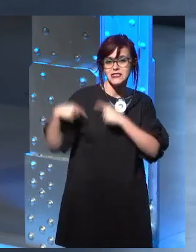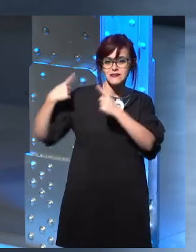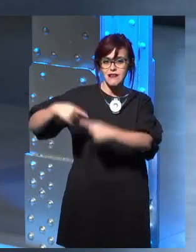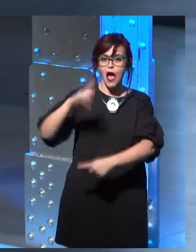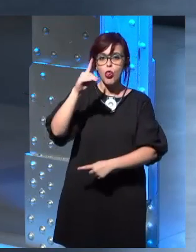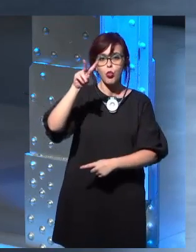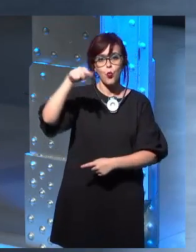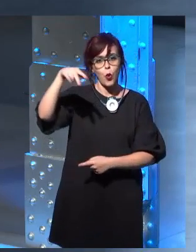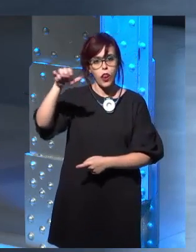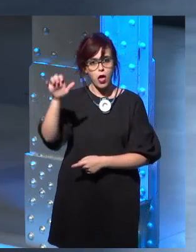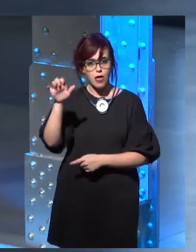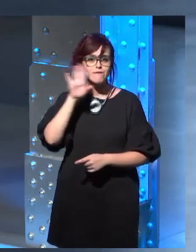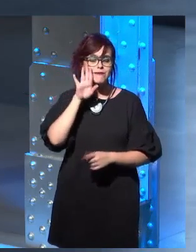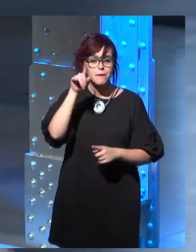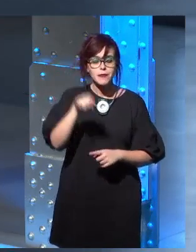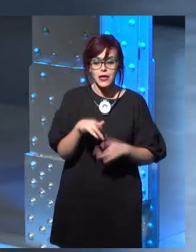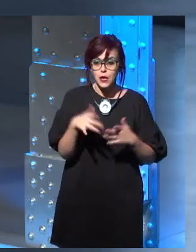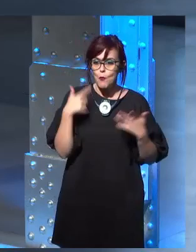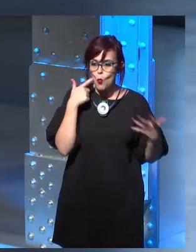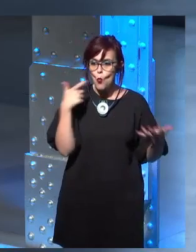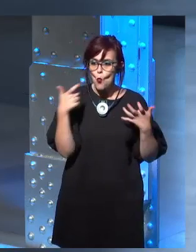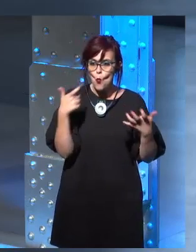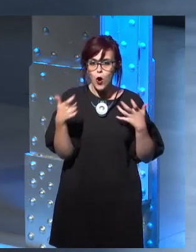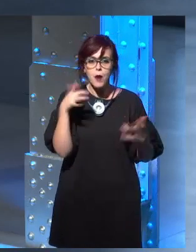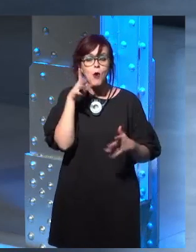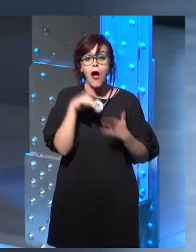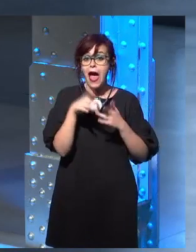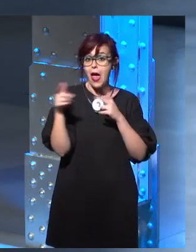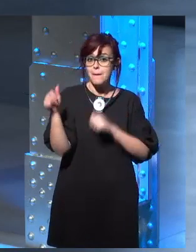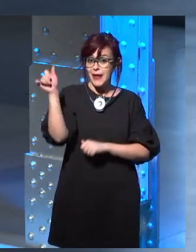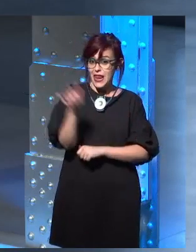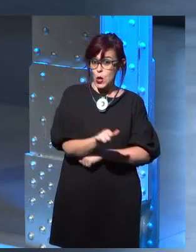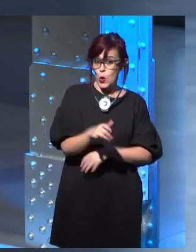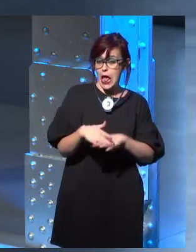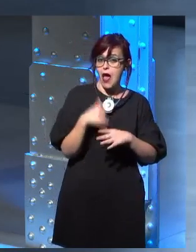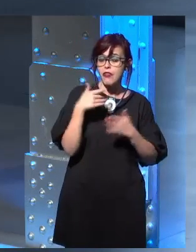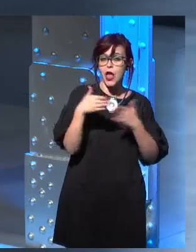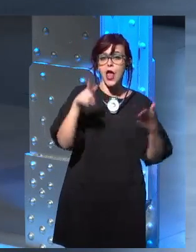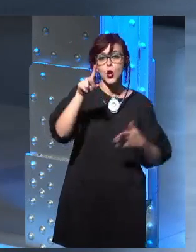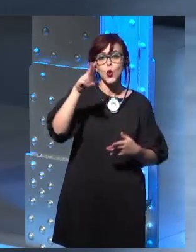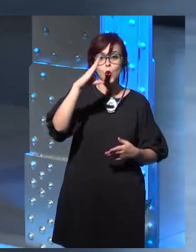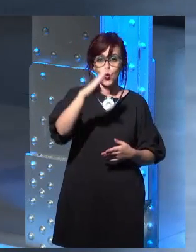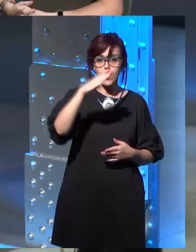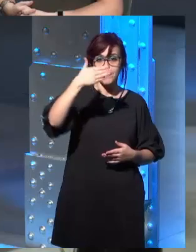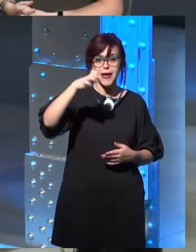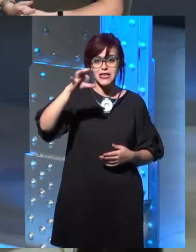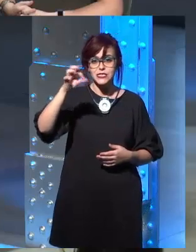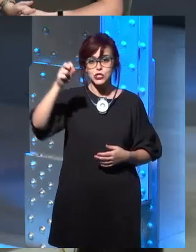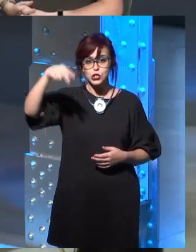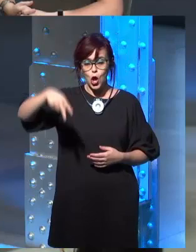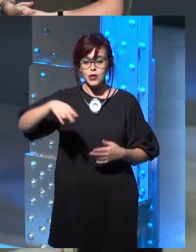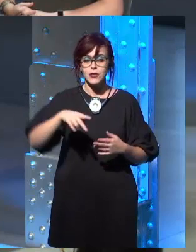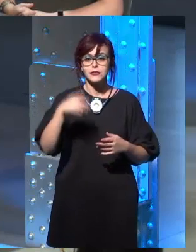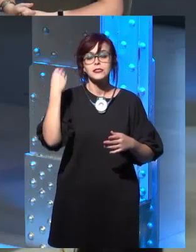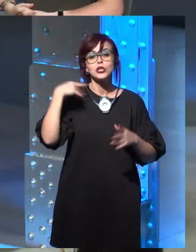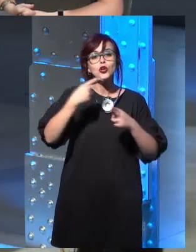also for the Dune saga for the re-edition, and he's also very known because the next film by Luc